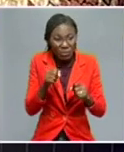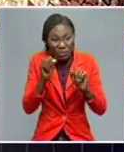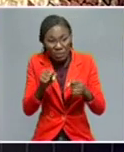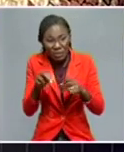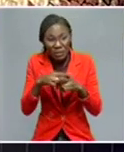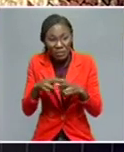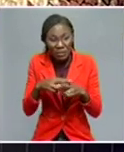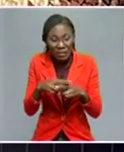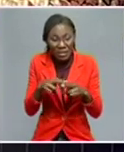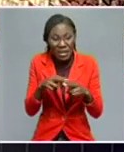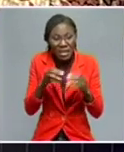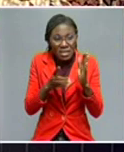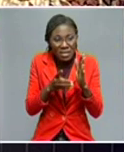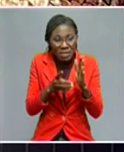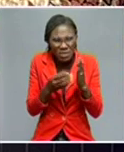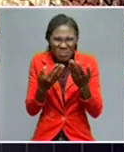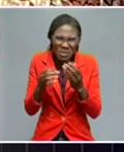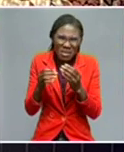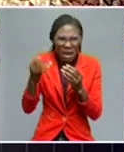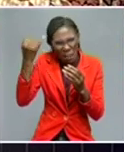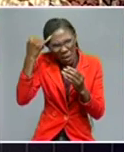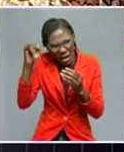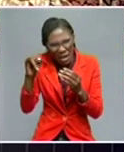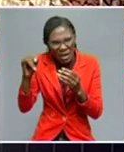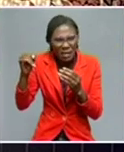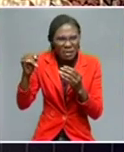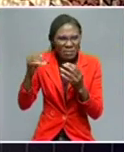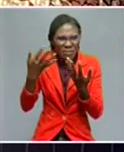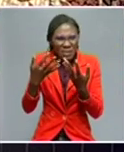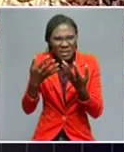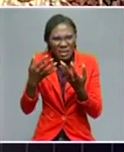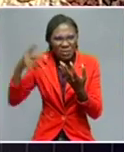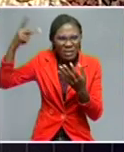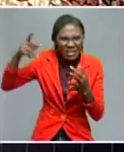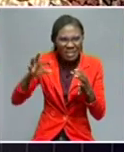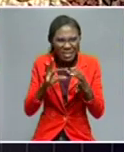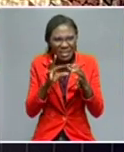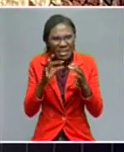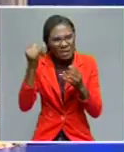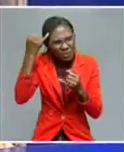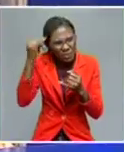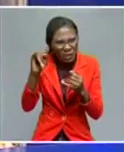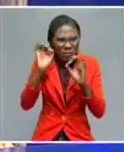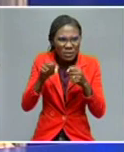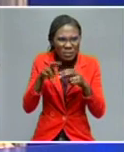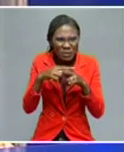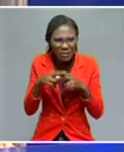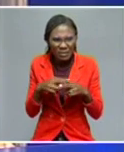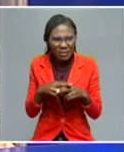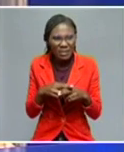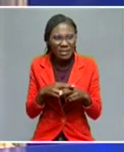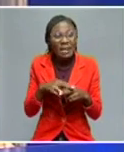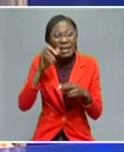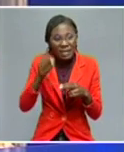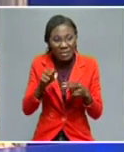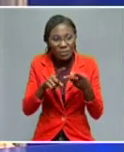our diplomatic relations with both Russia and Ukraine, where they both exist. We can use the United